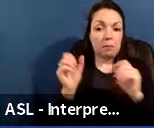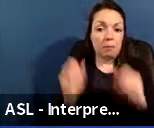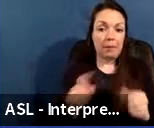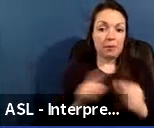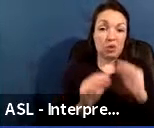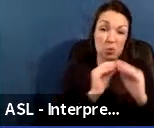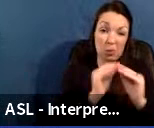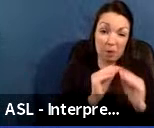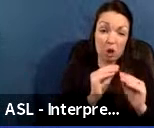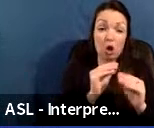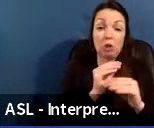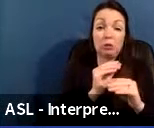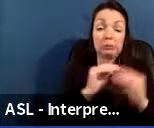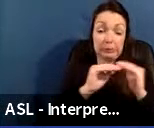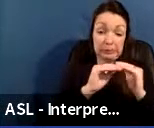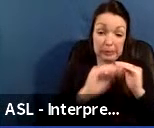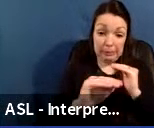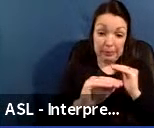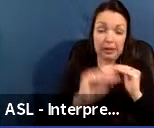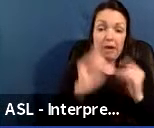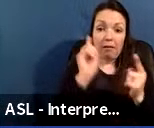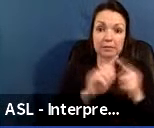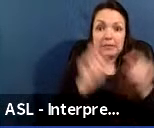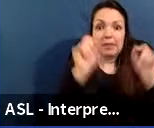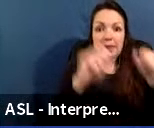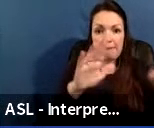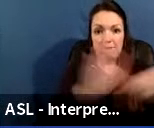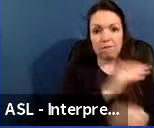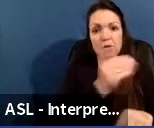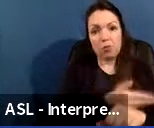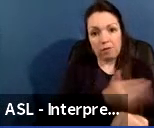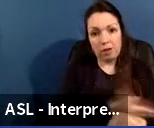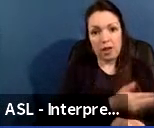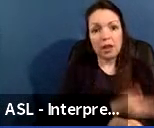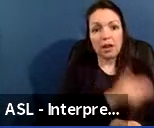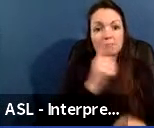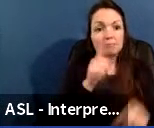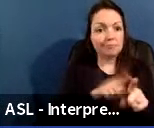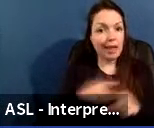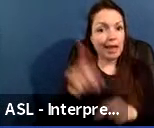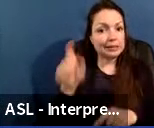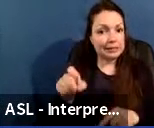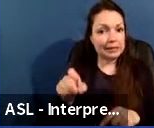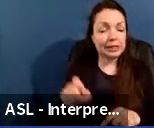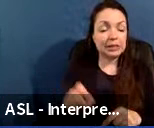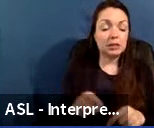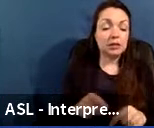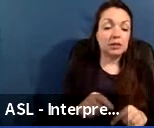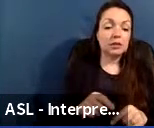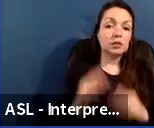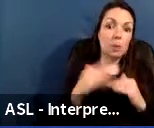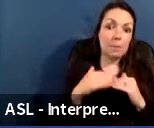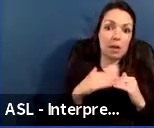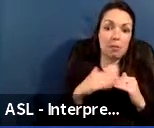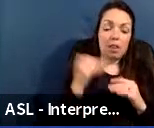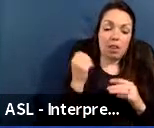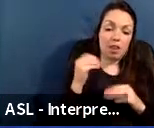until they can be renovated or replaced, so as to minimize the impact on students and staff in the classroom.